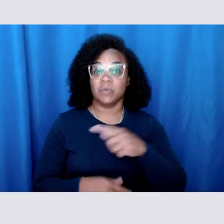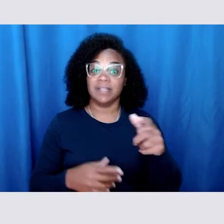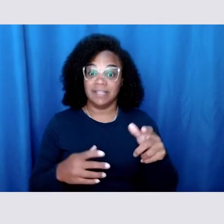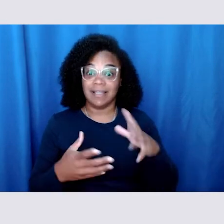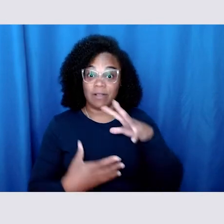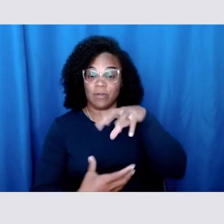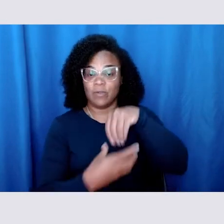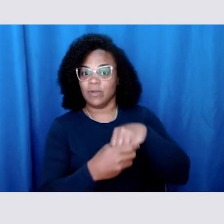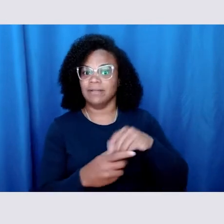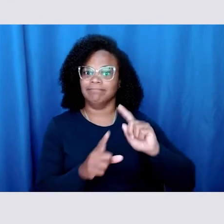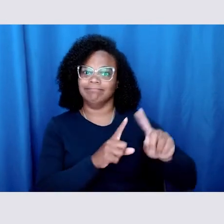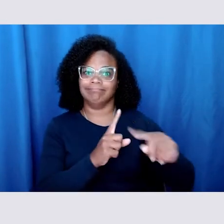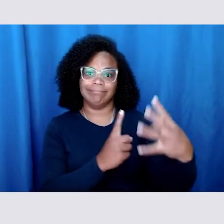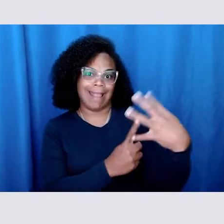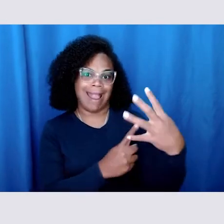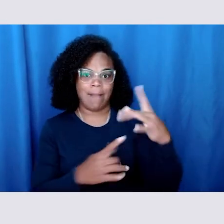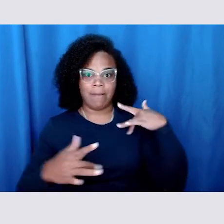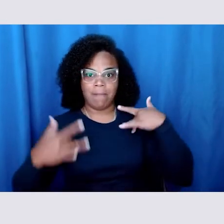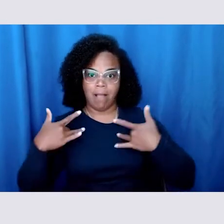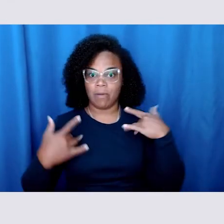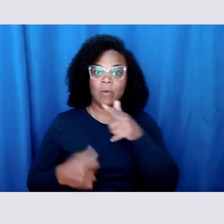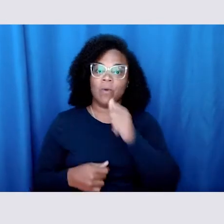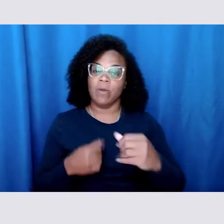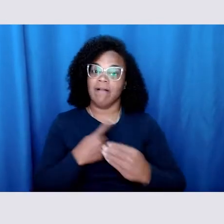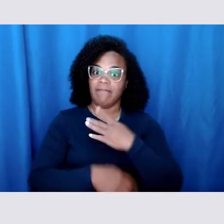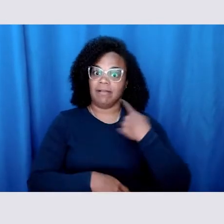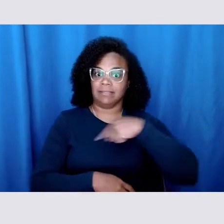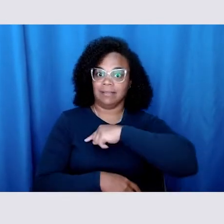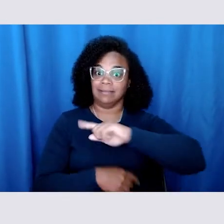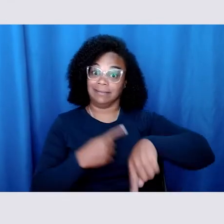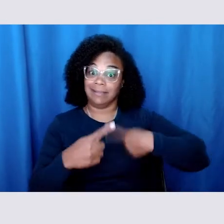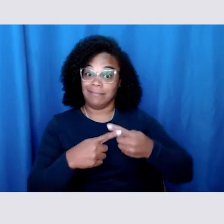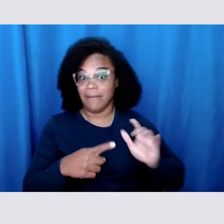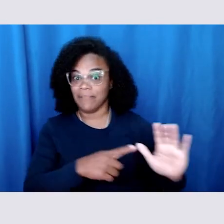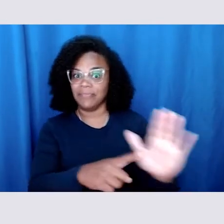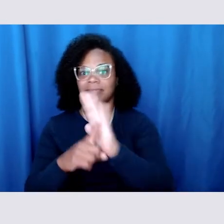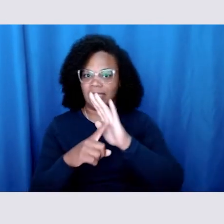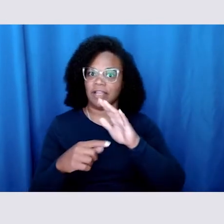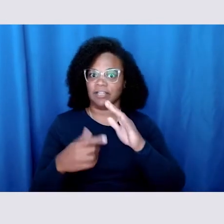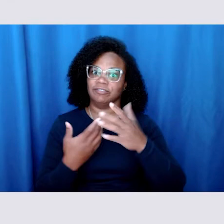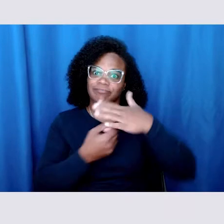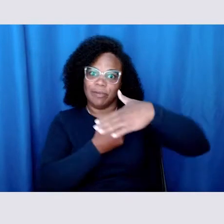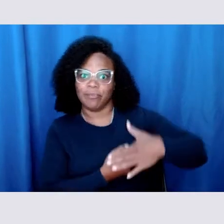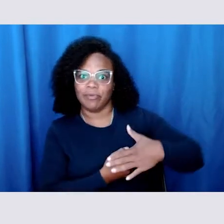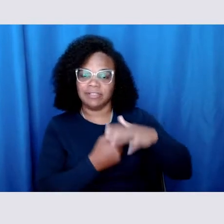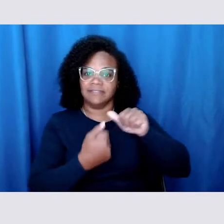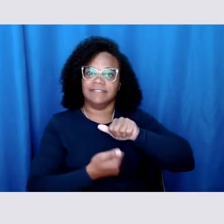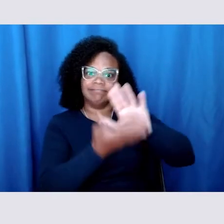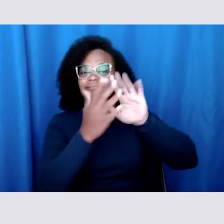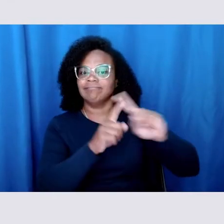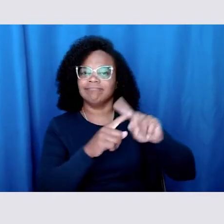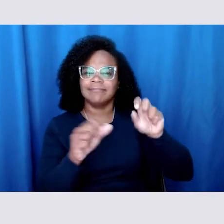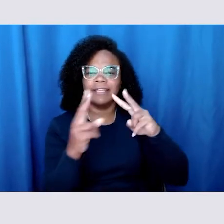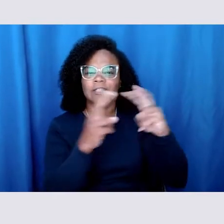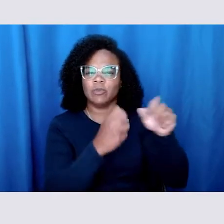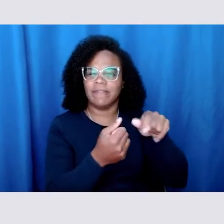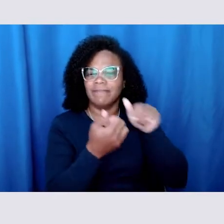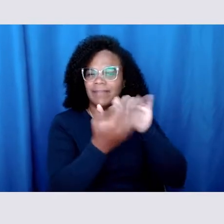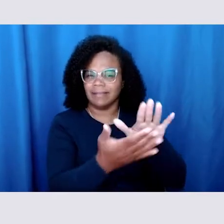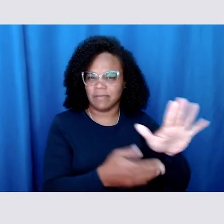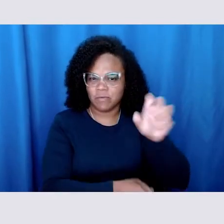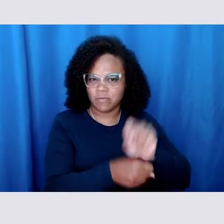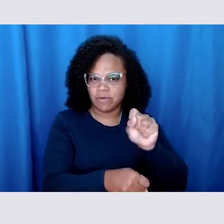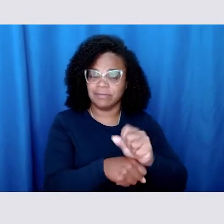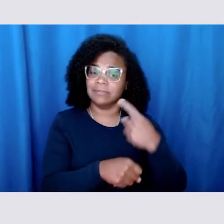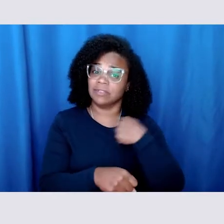models who are advising us on some of the most pressing issues that they face in their profession. So we use this advice to develop initiatives that are going to